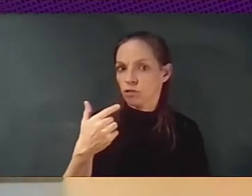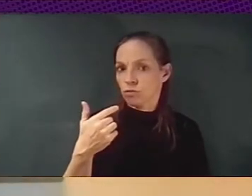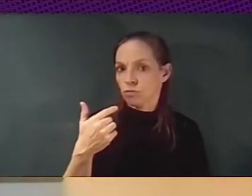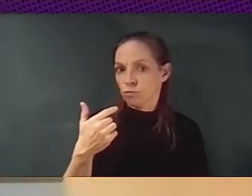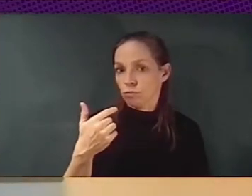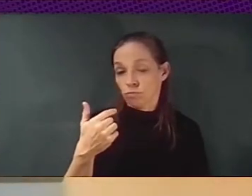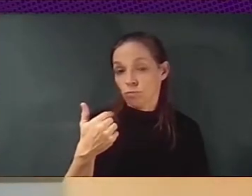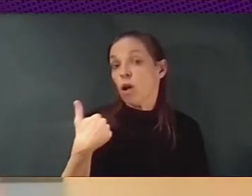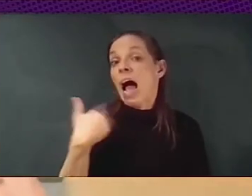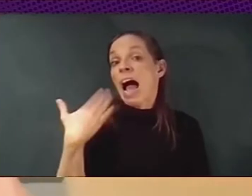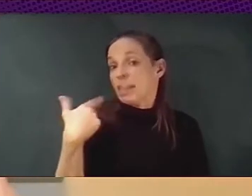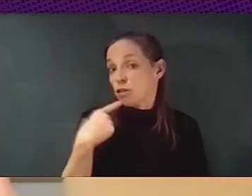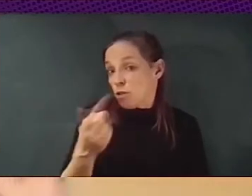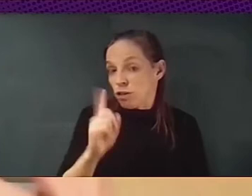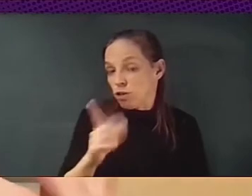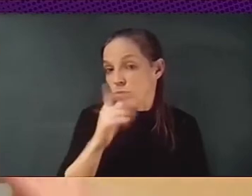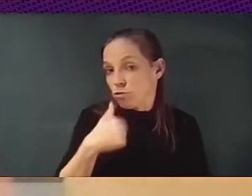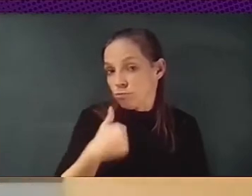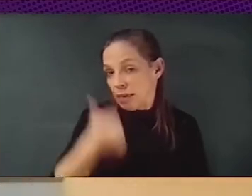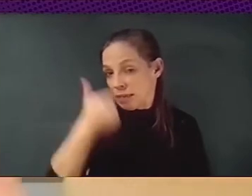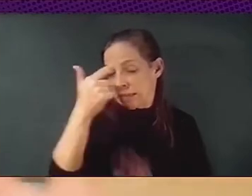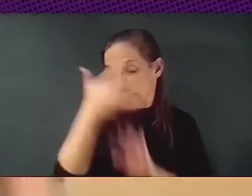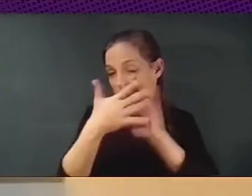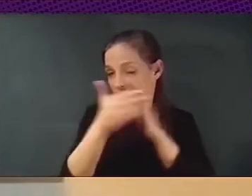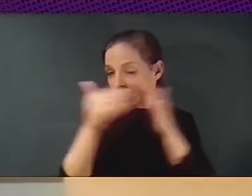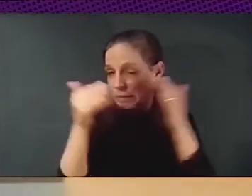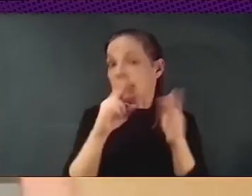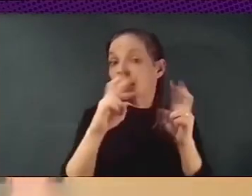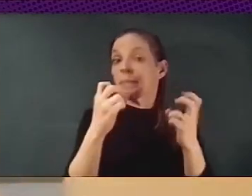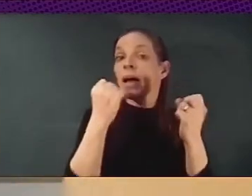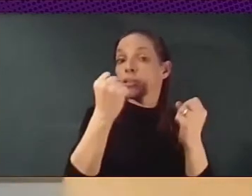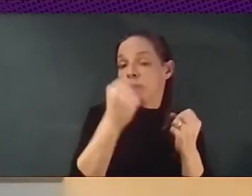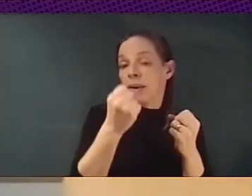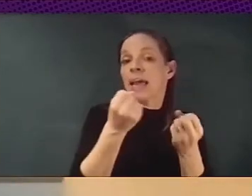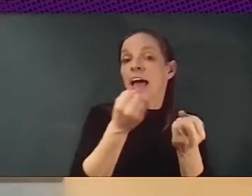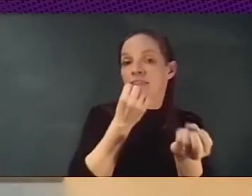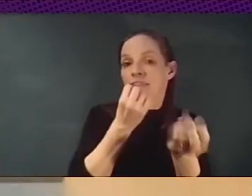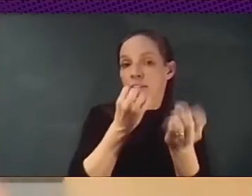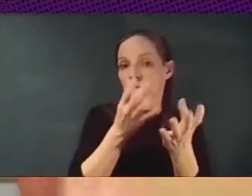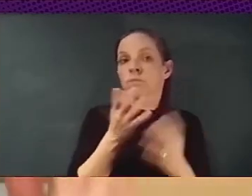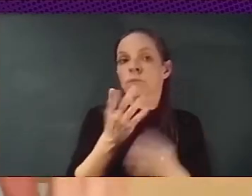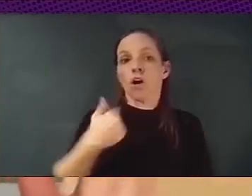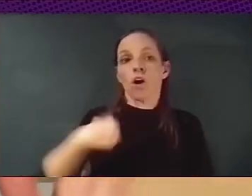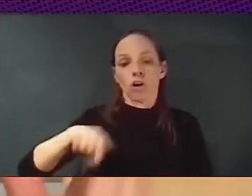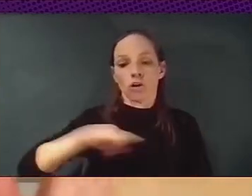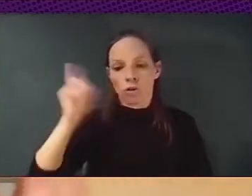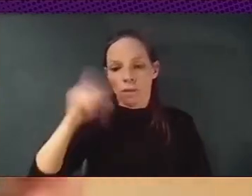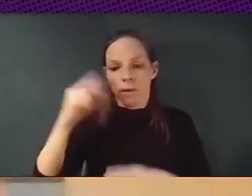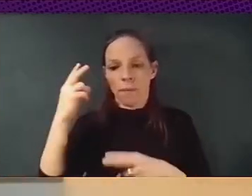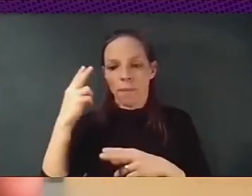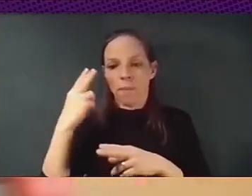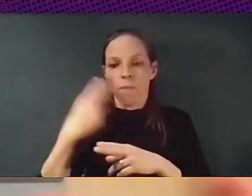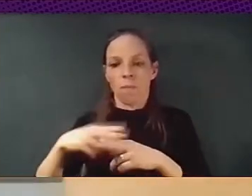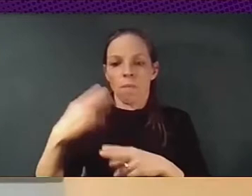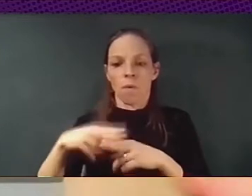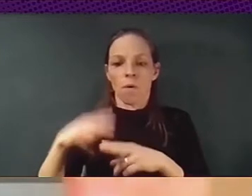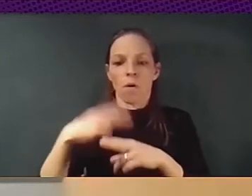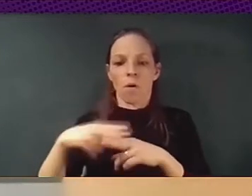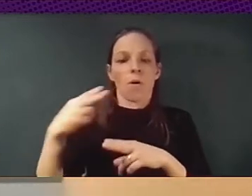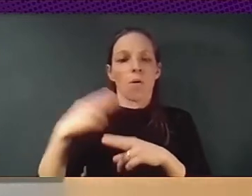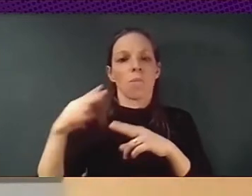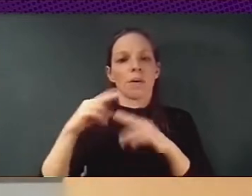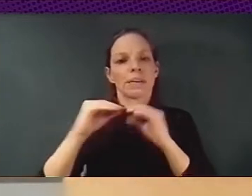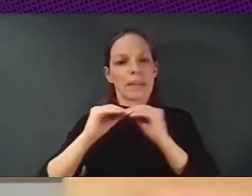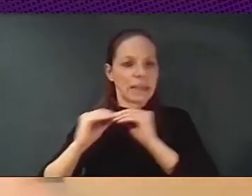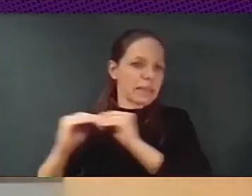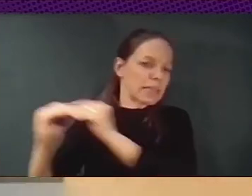very strong open source policy, open standards, interoperability, all of that. And in fact, we had in our policies that